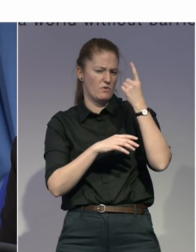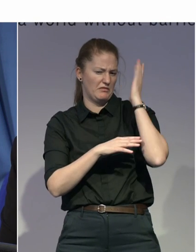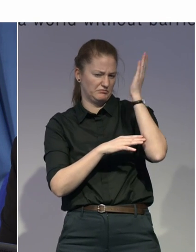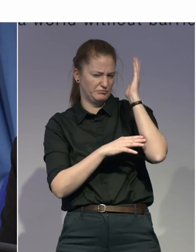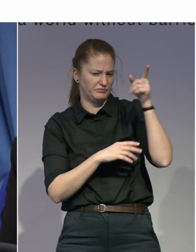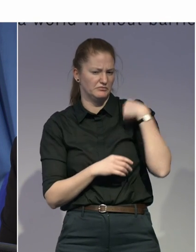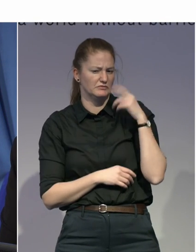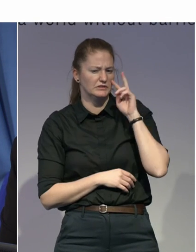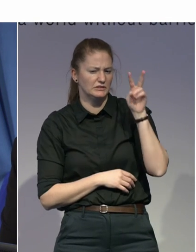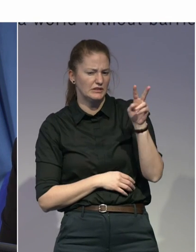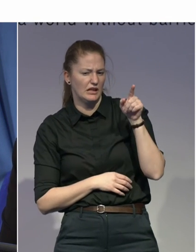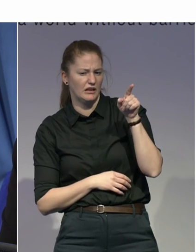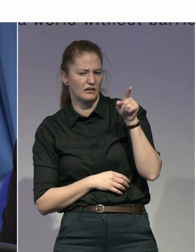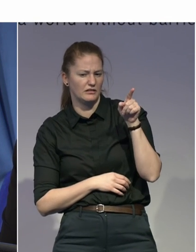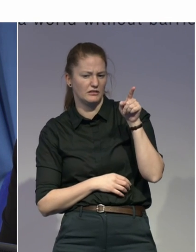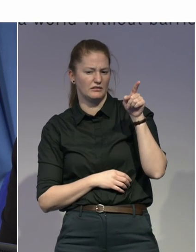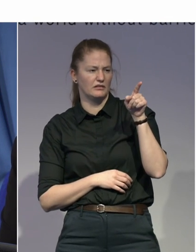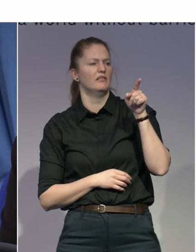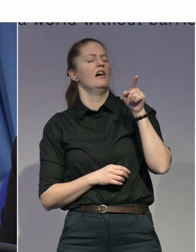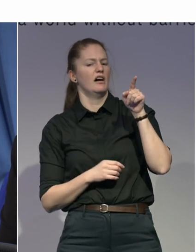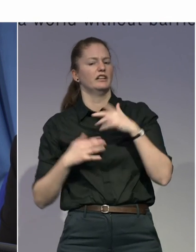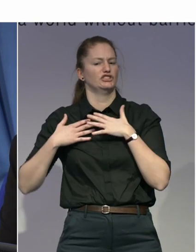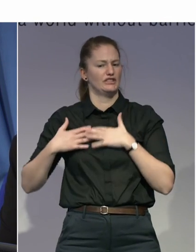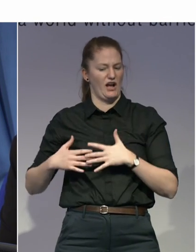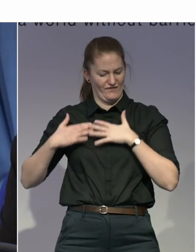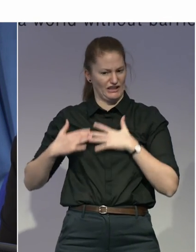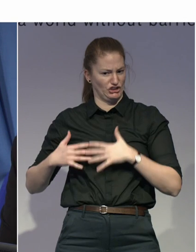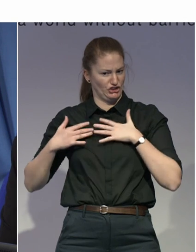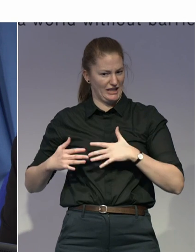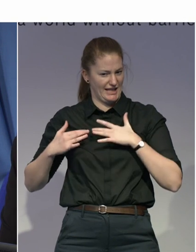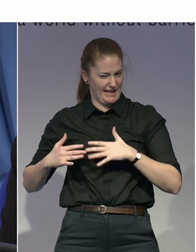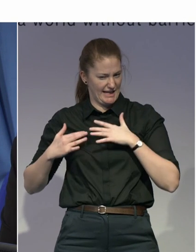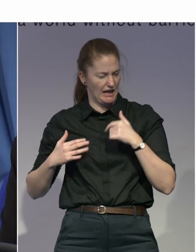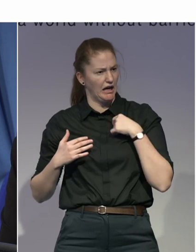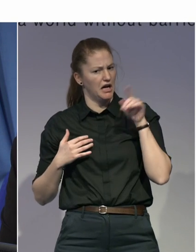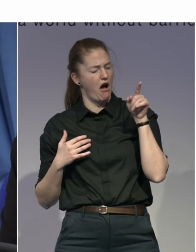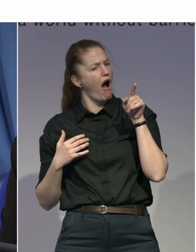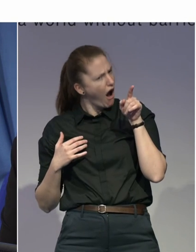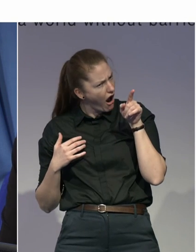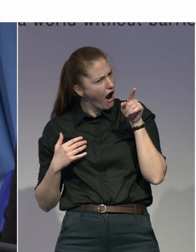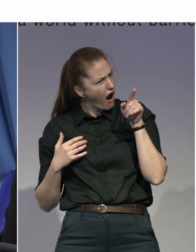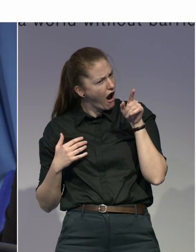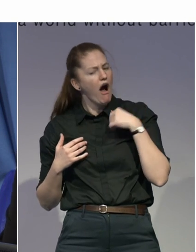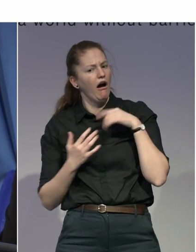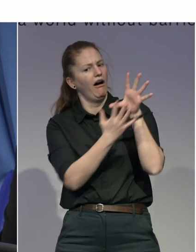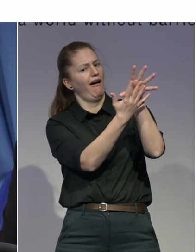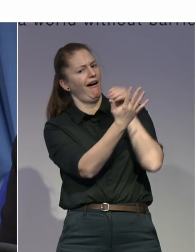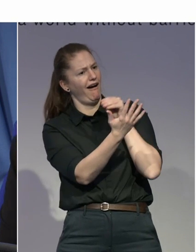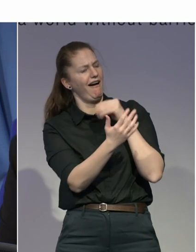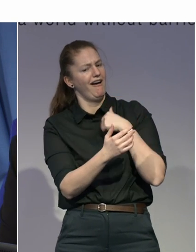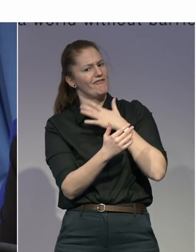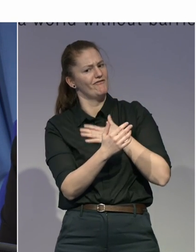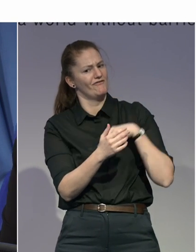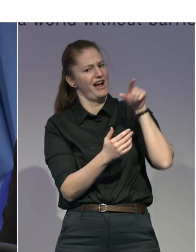find a solution on how to detect breast cancer in a most effective way.